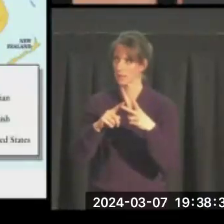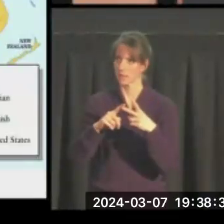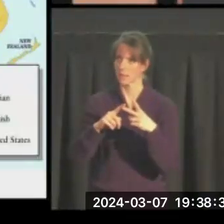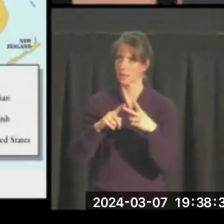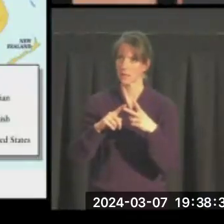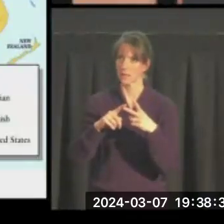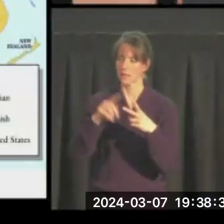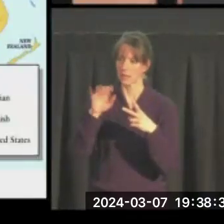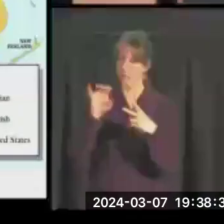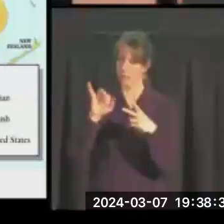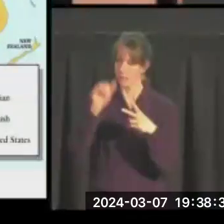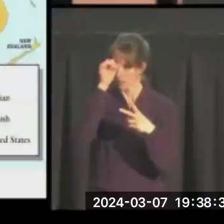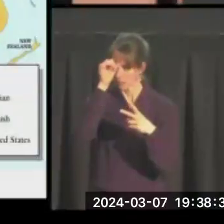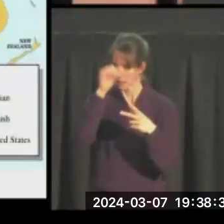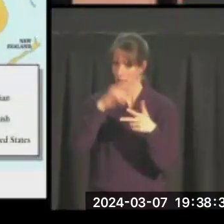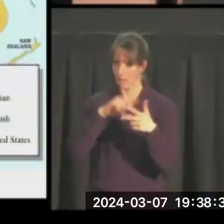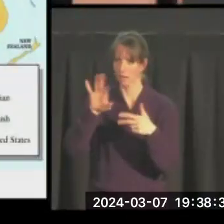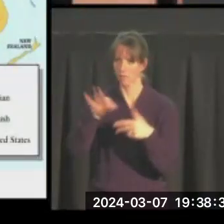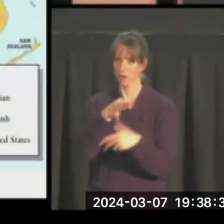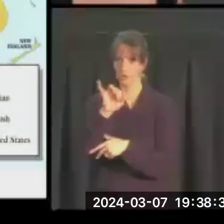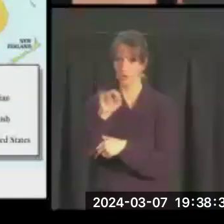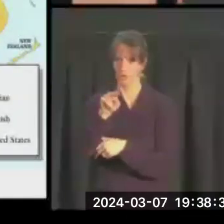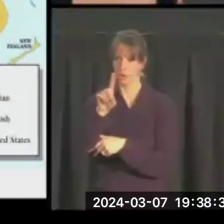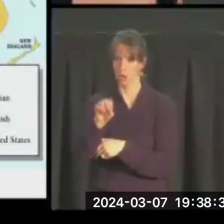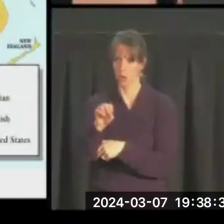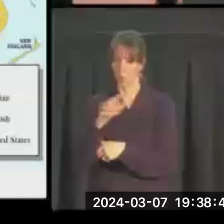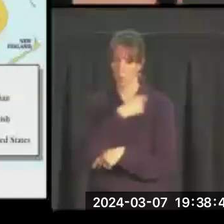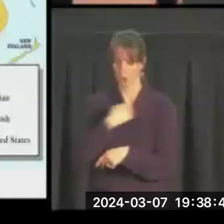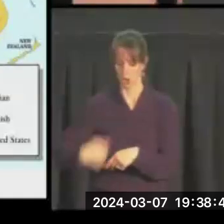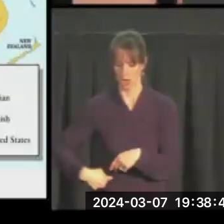A place called French Indochina. Right?